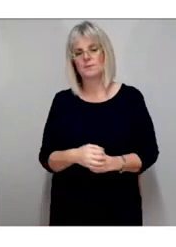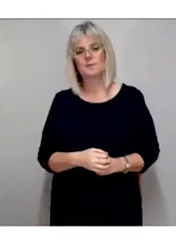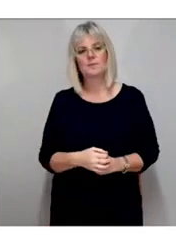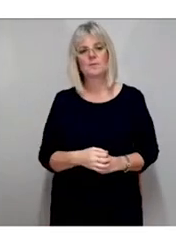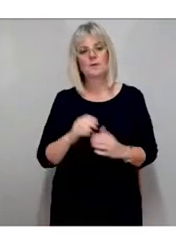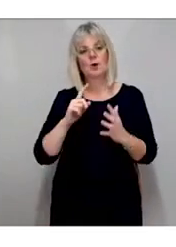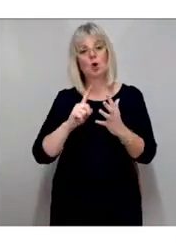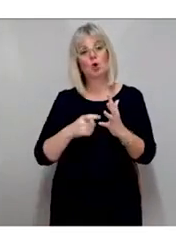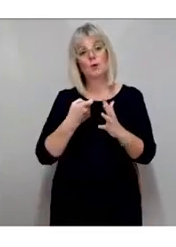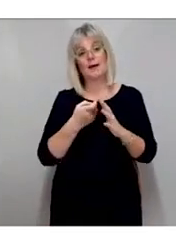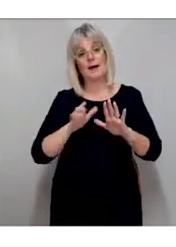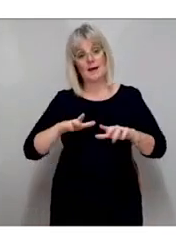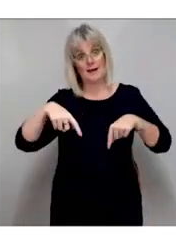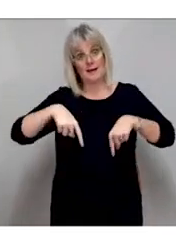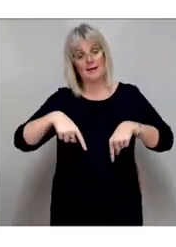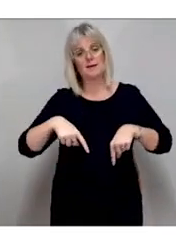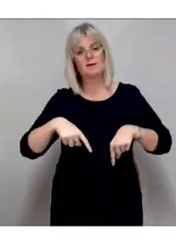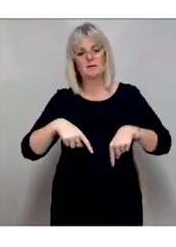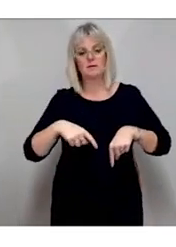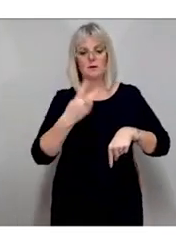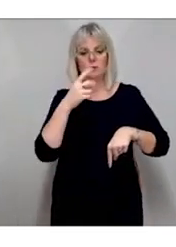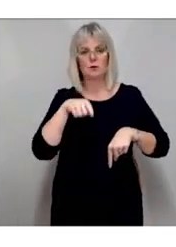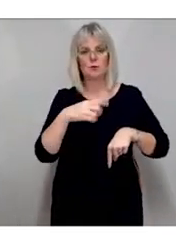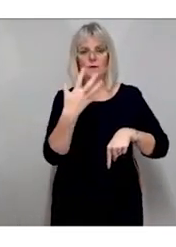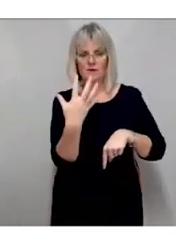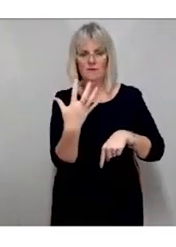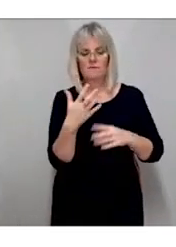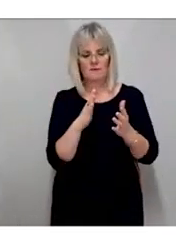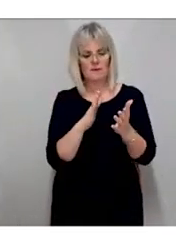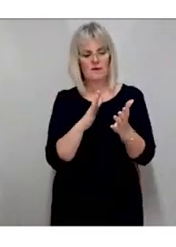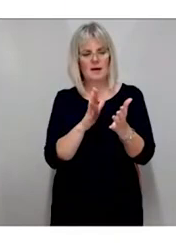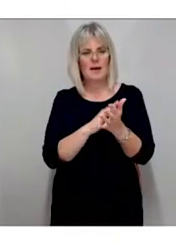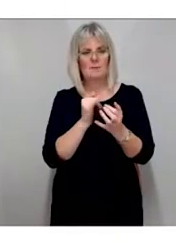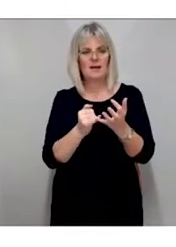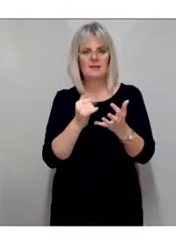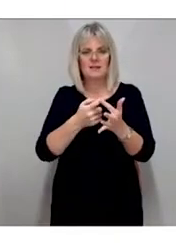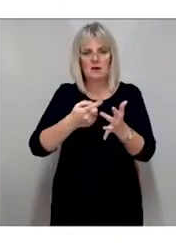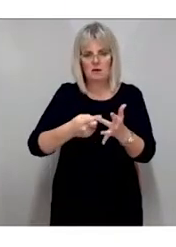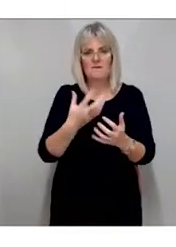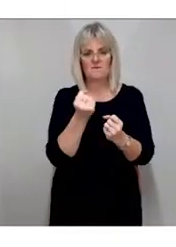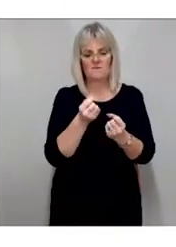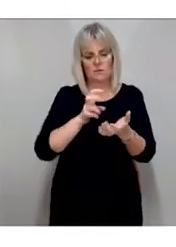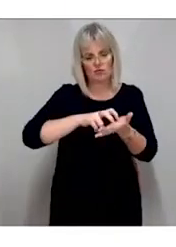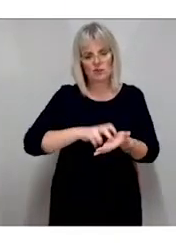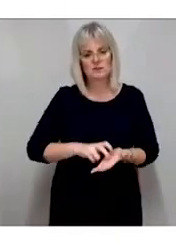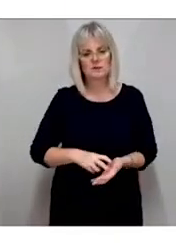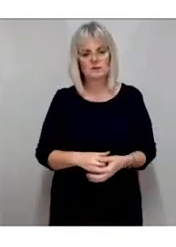there are 2.5 million people with an MSBI and 270,000 people registered blind.